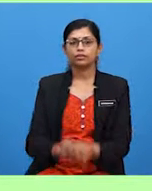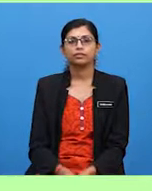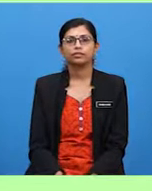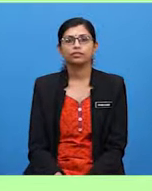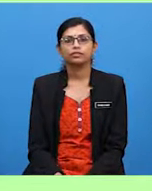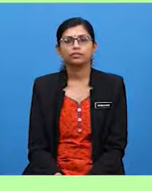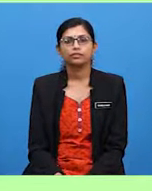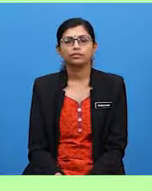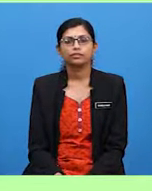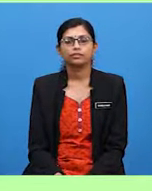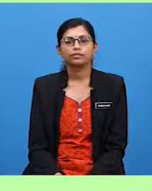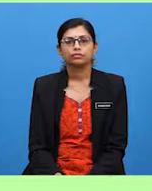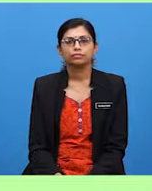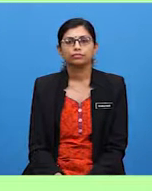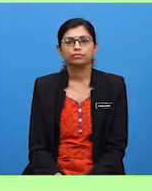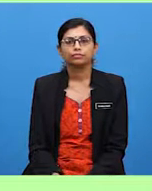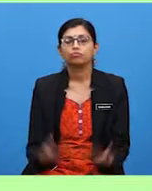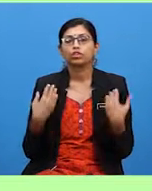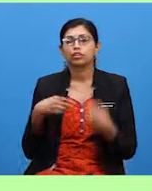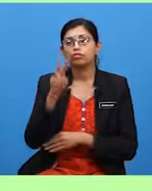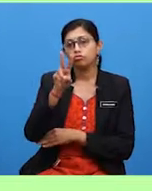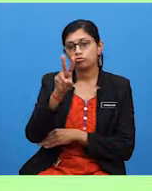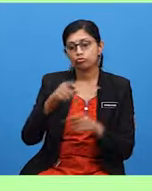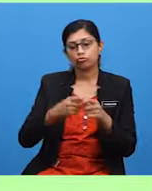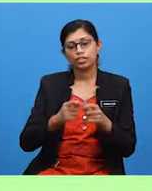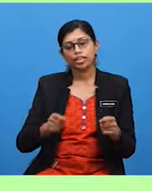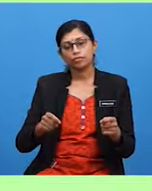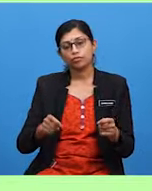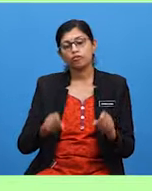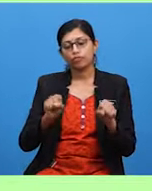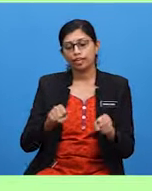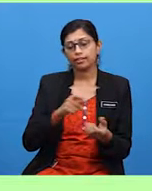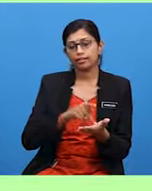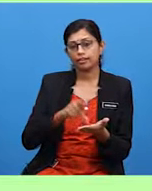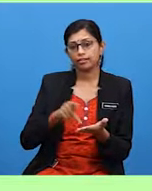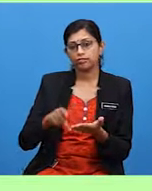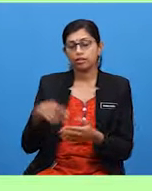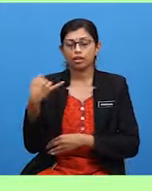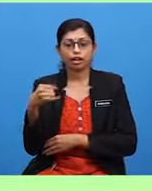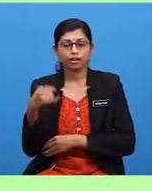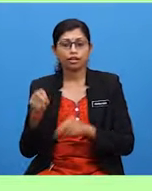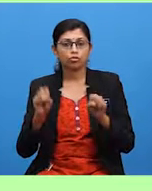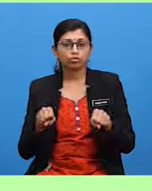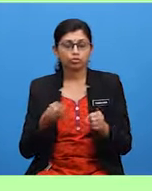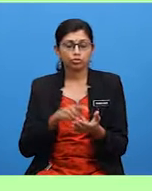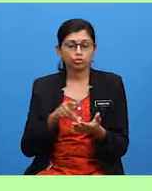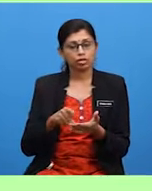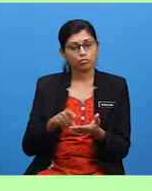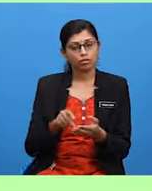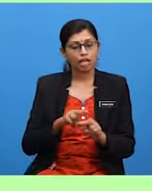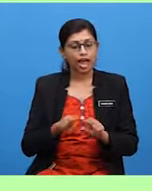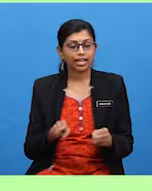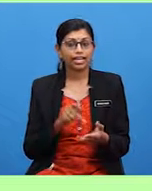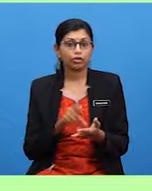We have two types of noun. Countable nouns and uncountable